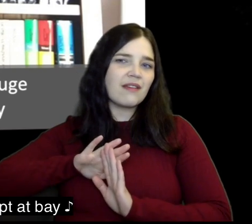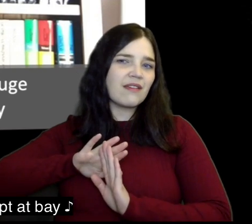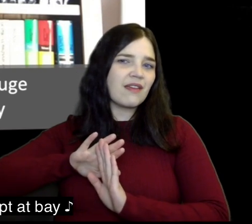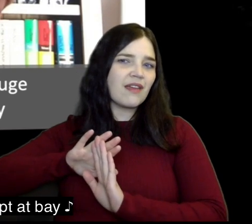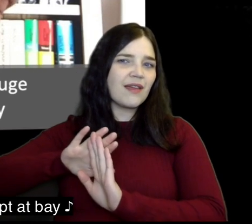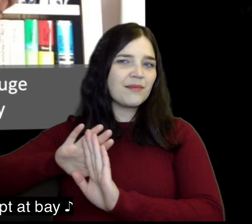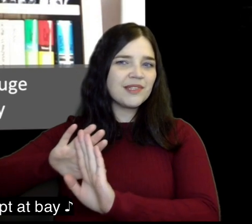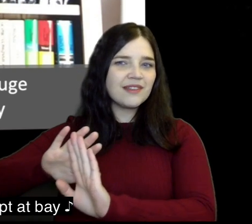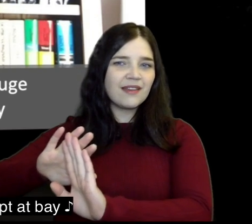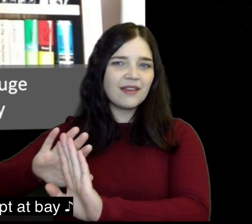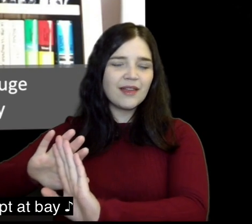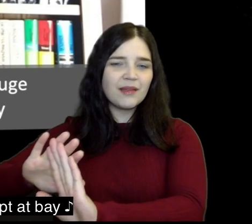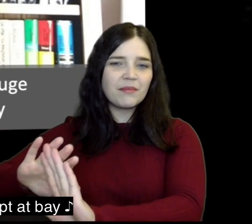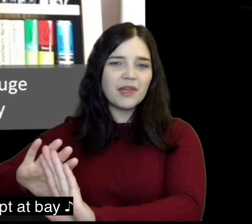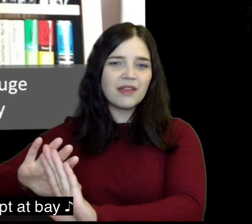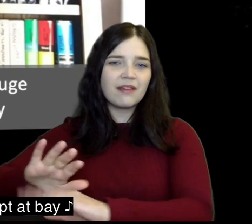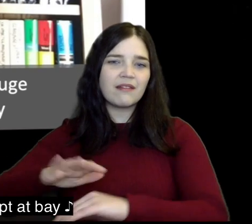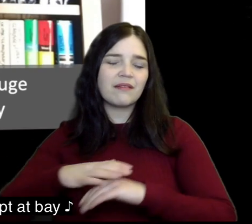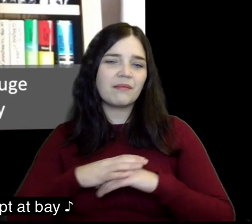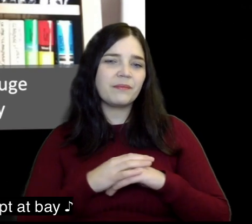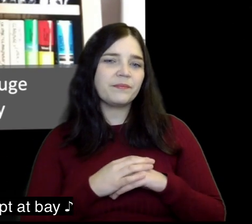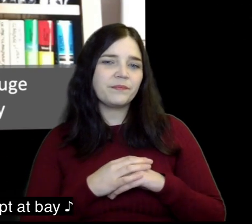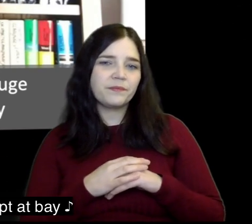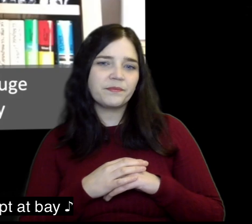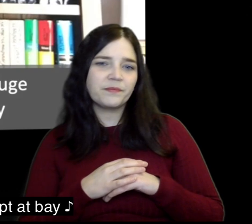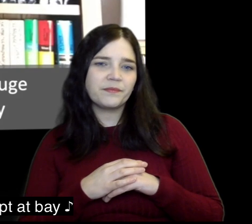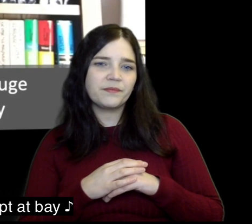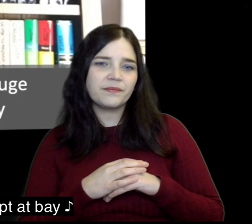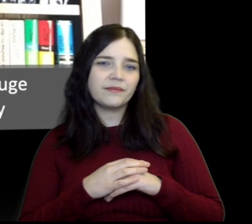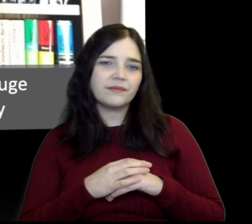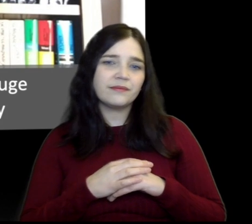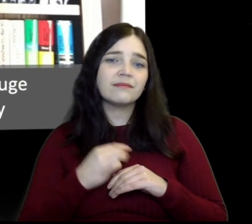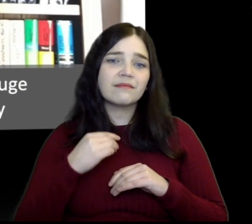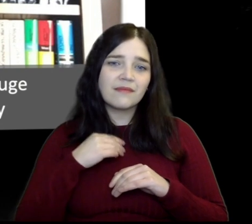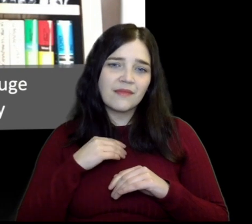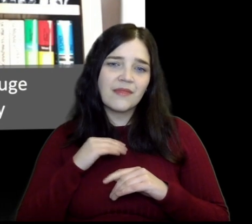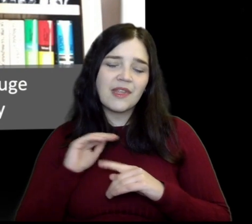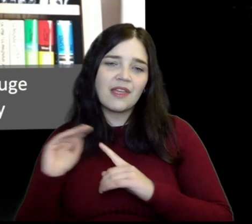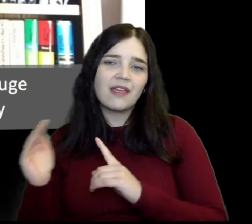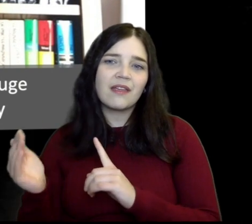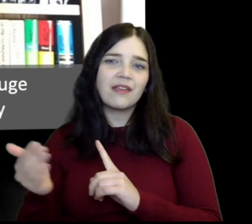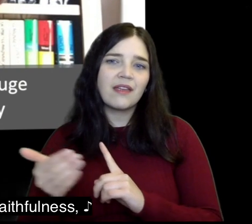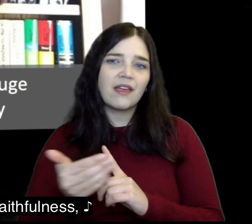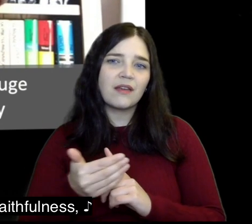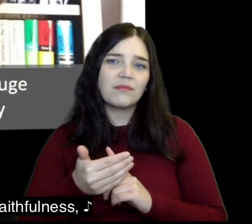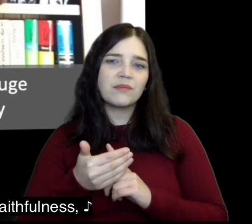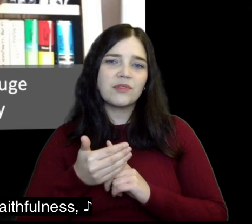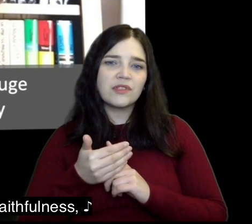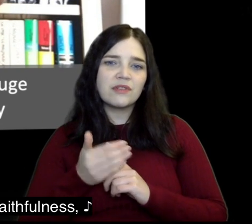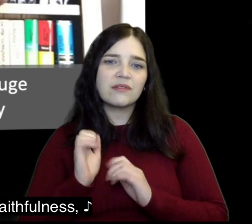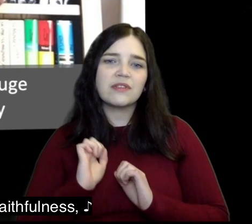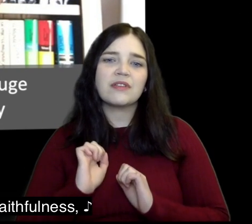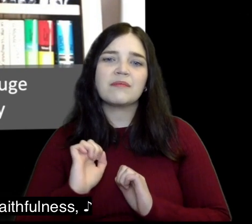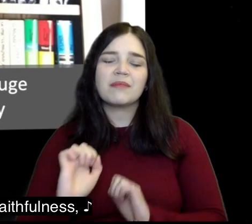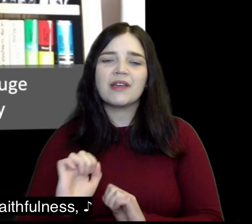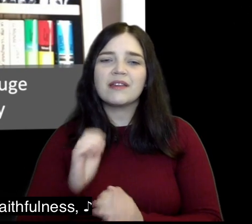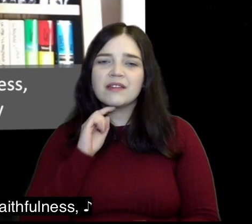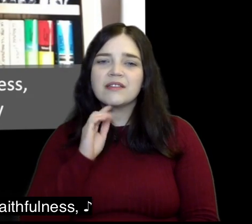refuge all my fears are kept at bay